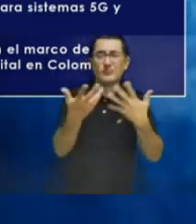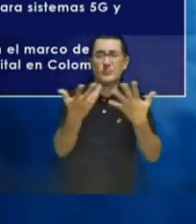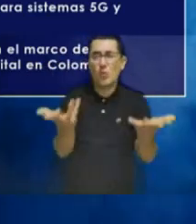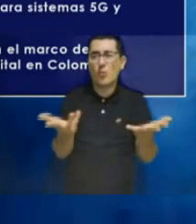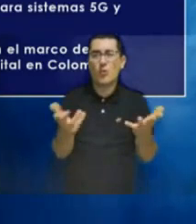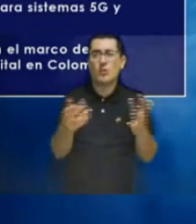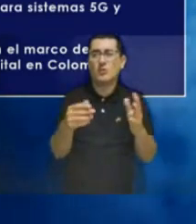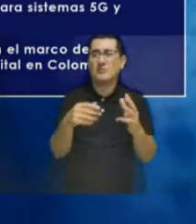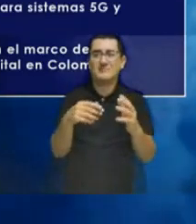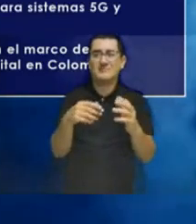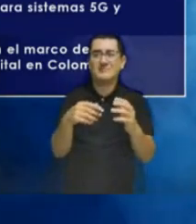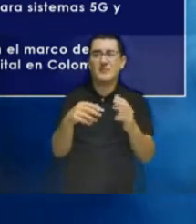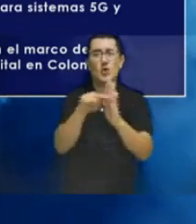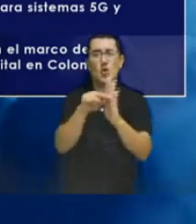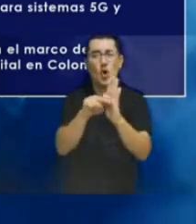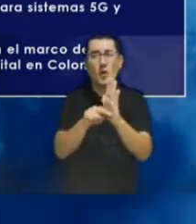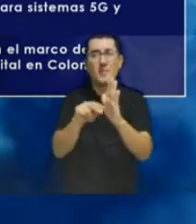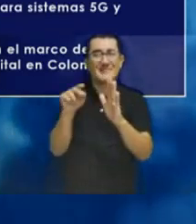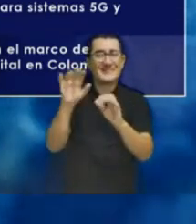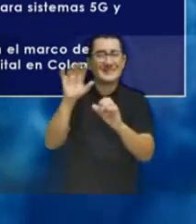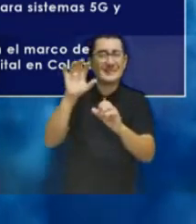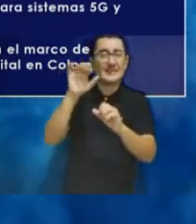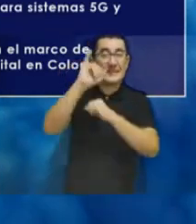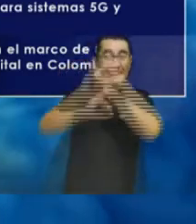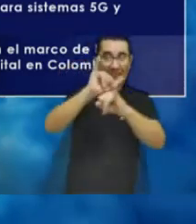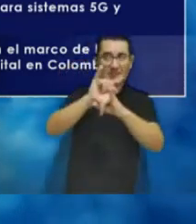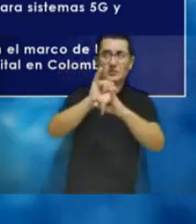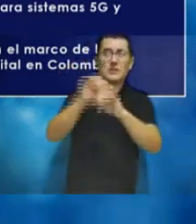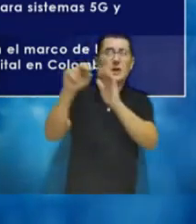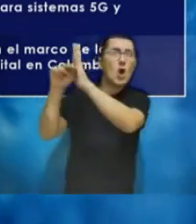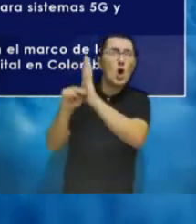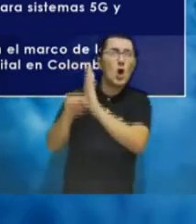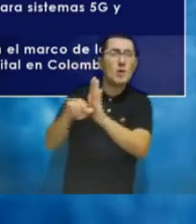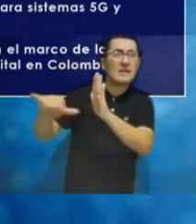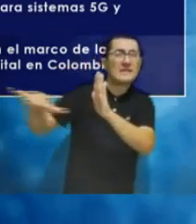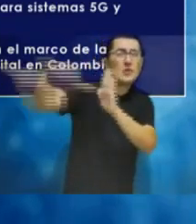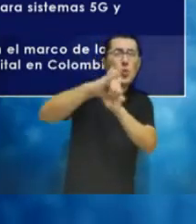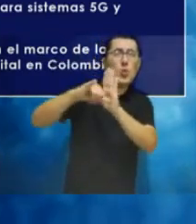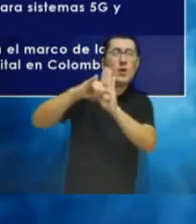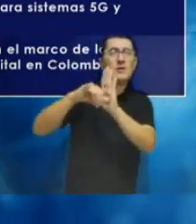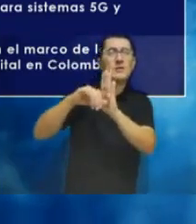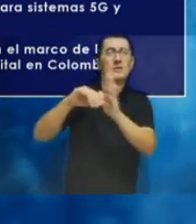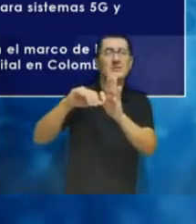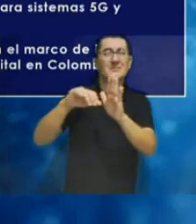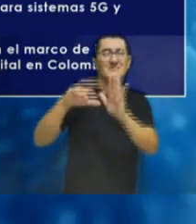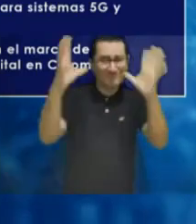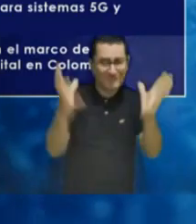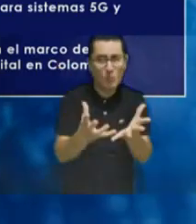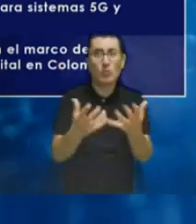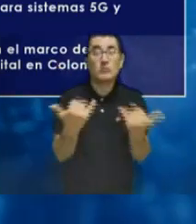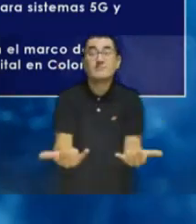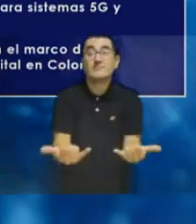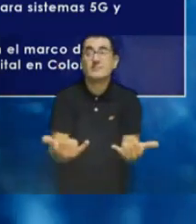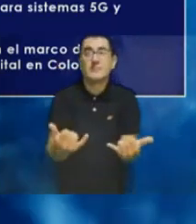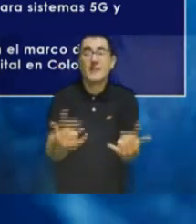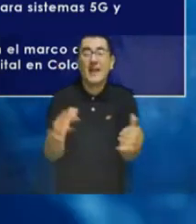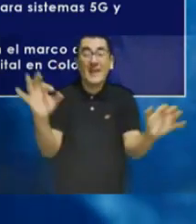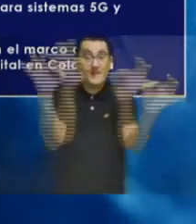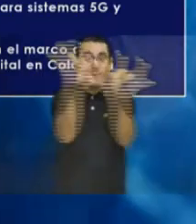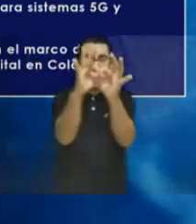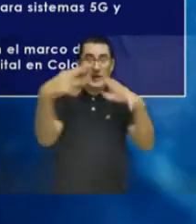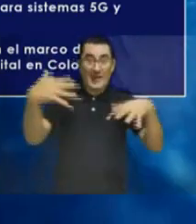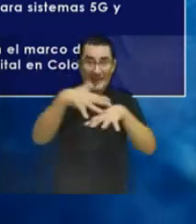international regulation, international standards, permits and license for use spectrum. Asking for a